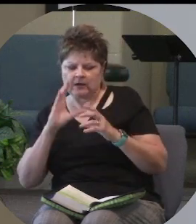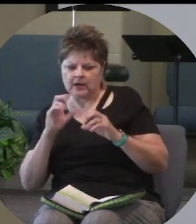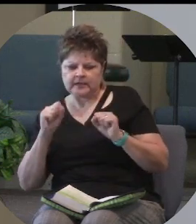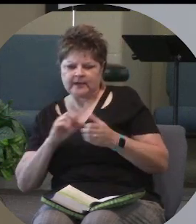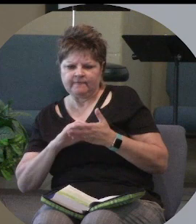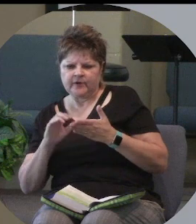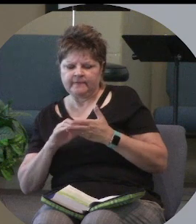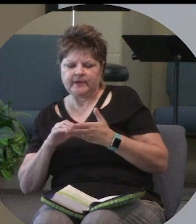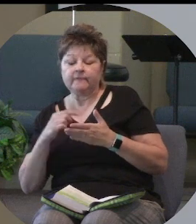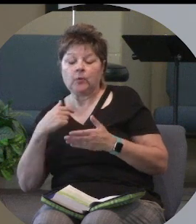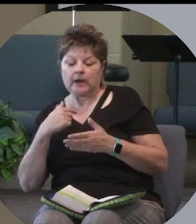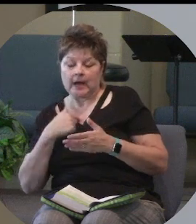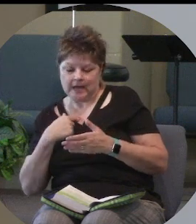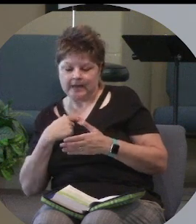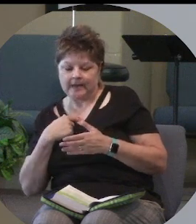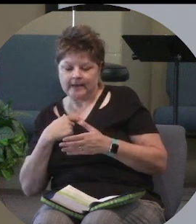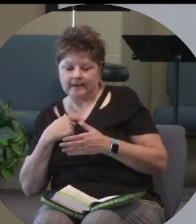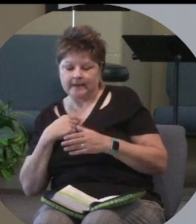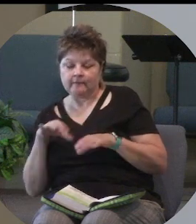what I have done.